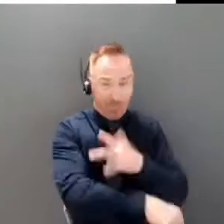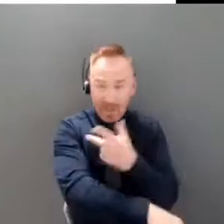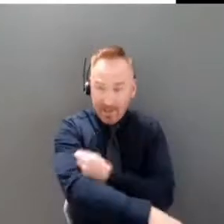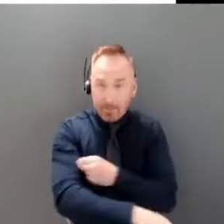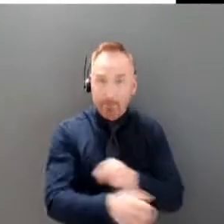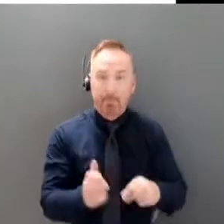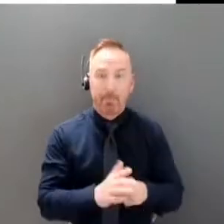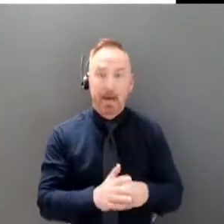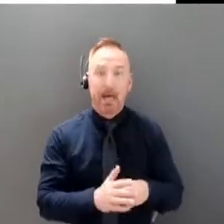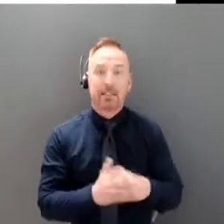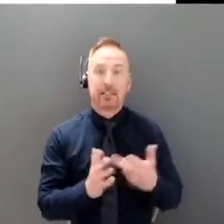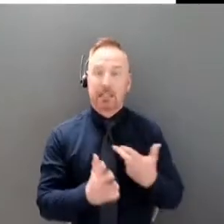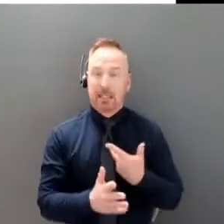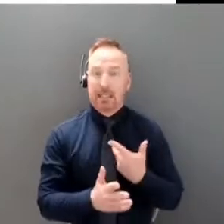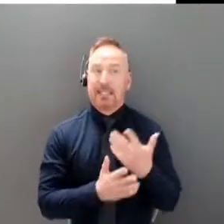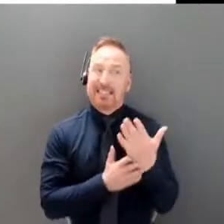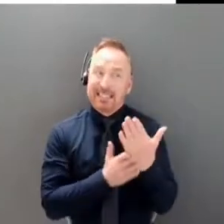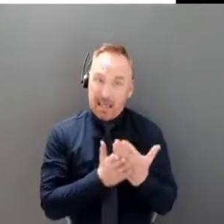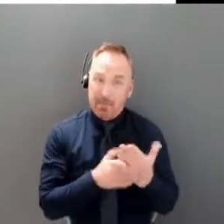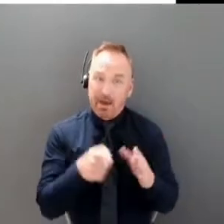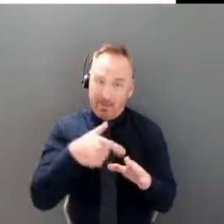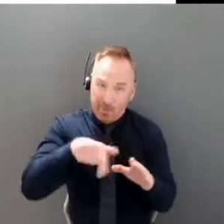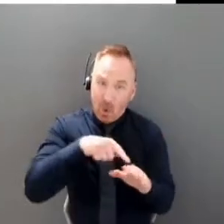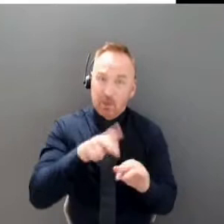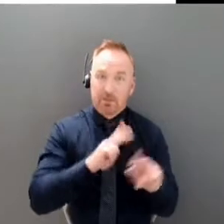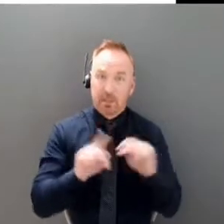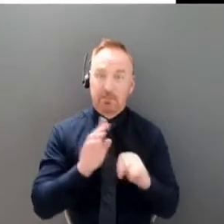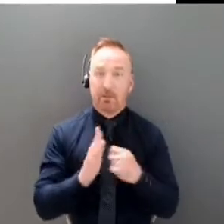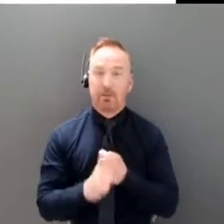some fully vaccinated individuals get infected.